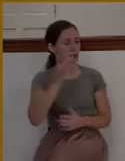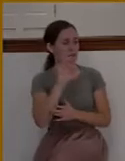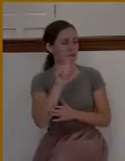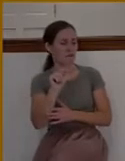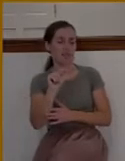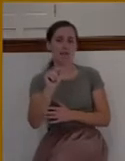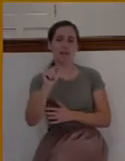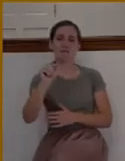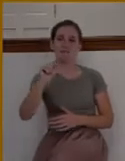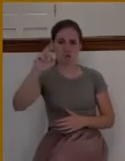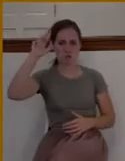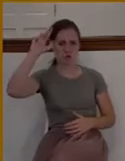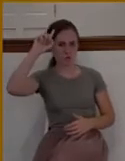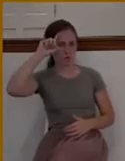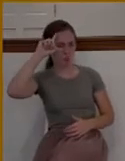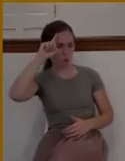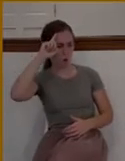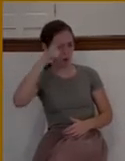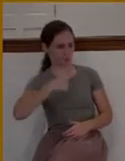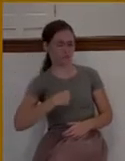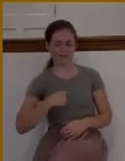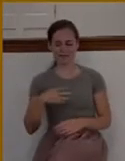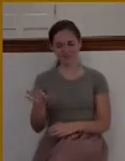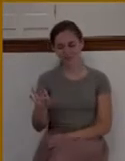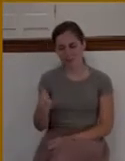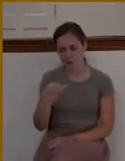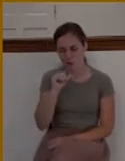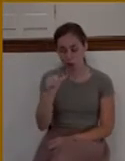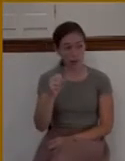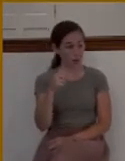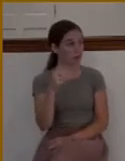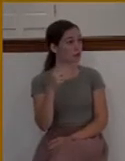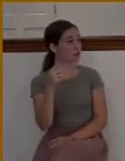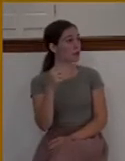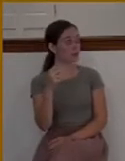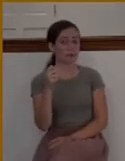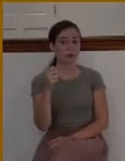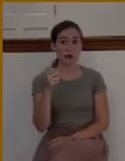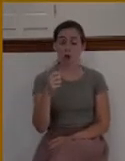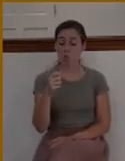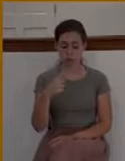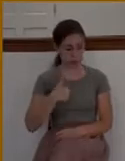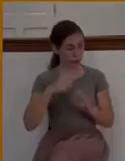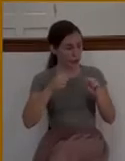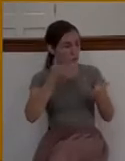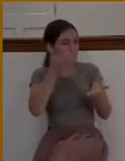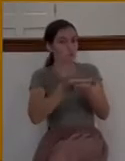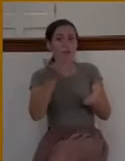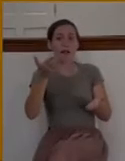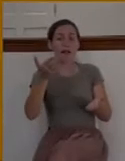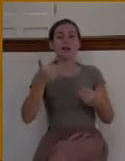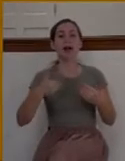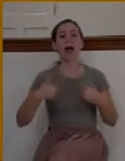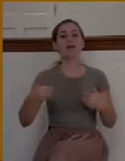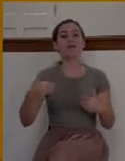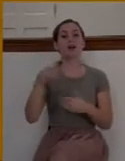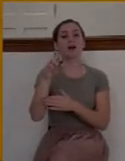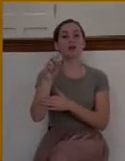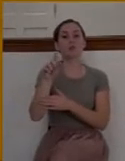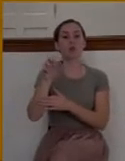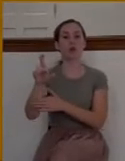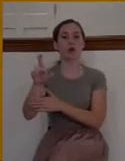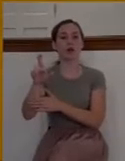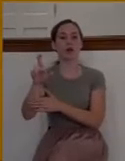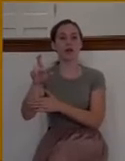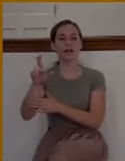10 feet tall. He said, yes, I am. She said, you're not. Stop saying that. He said, I can prove it. And he pulled out a ruler, a ruler